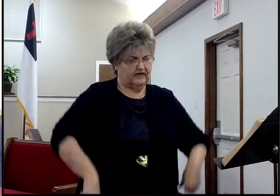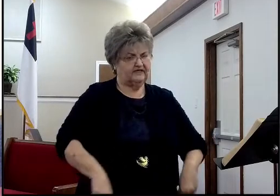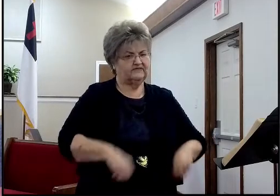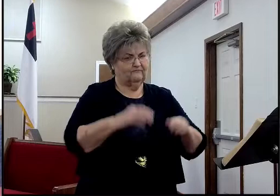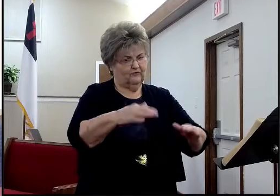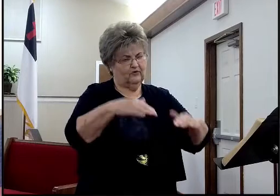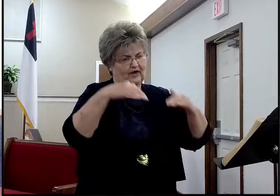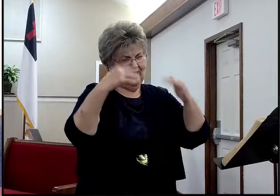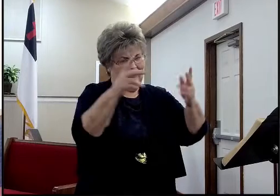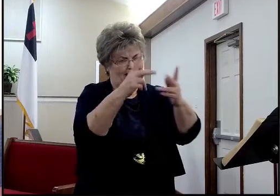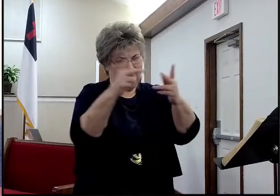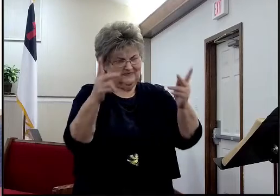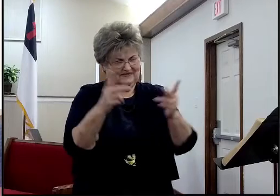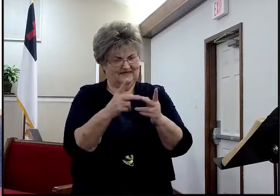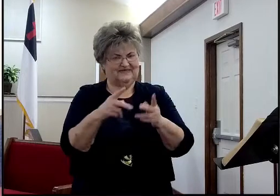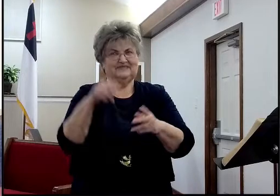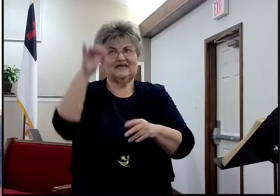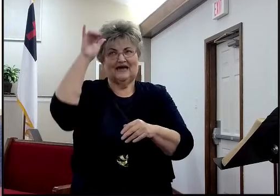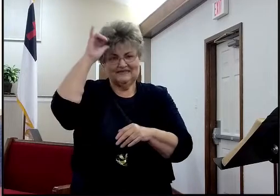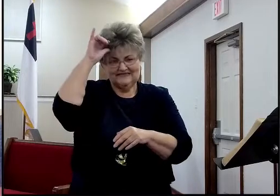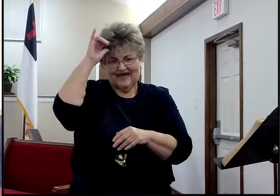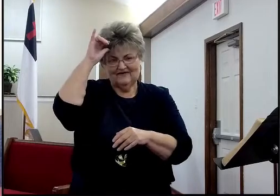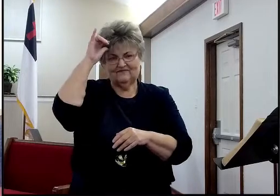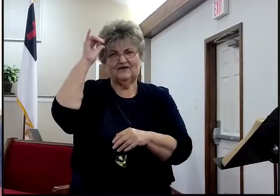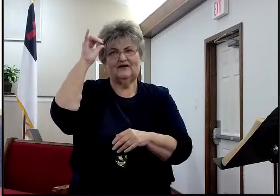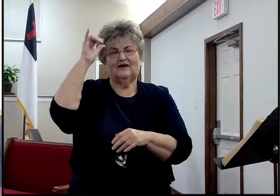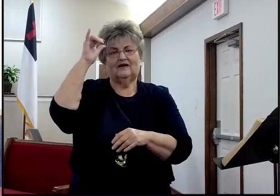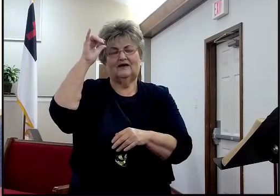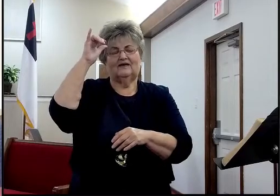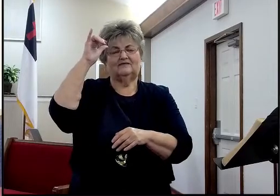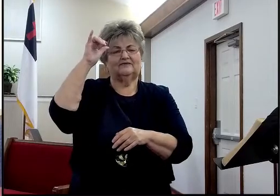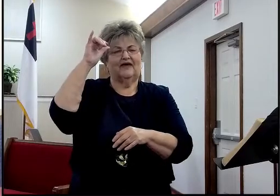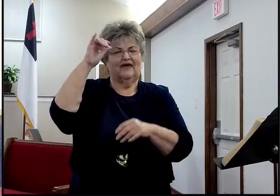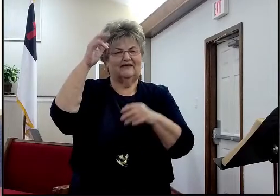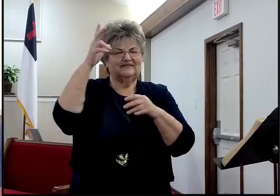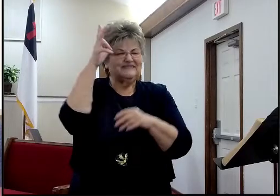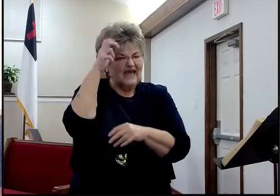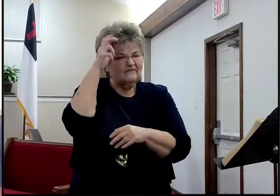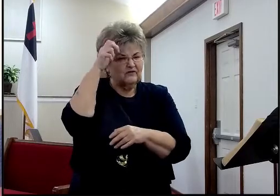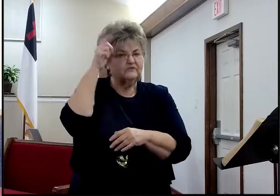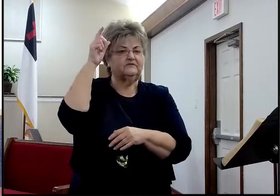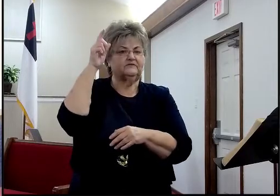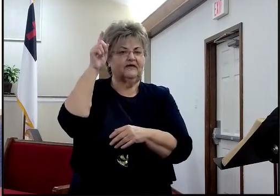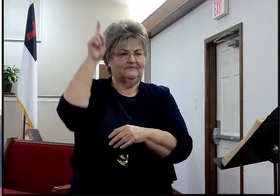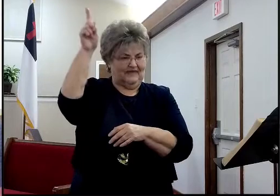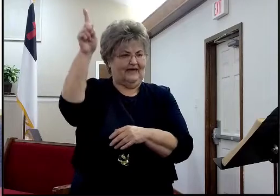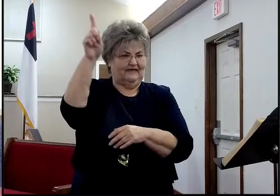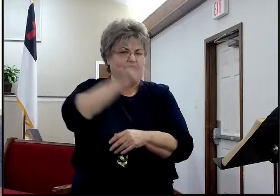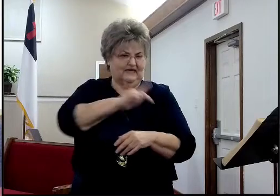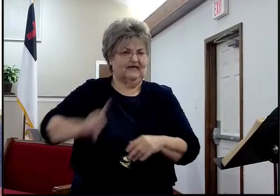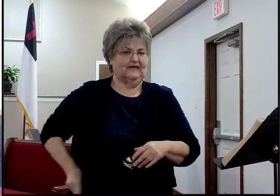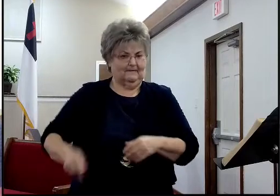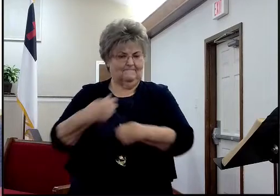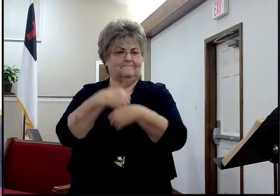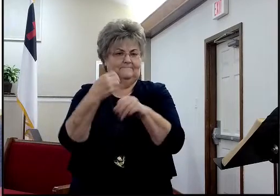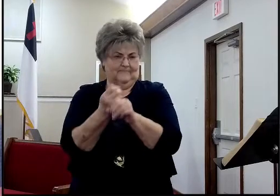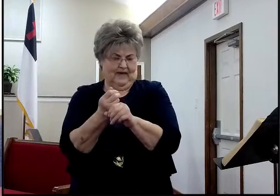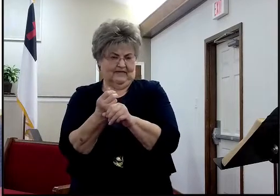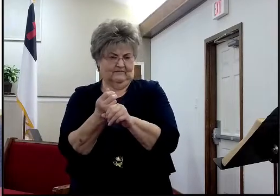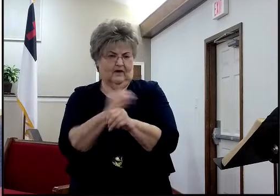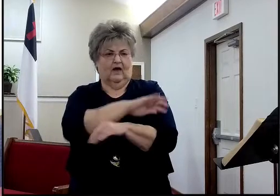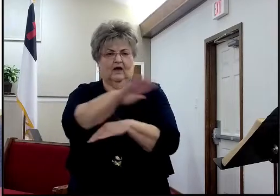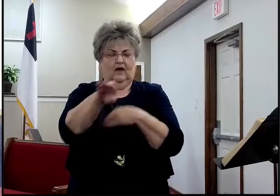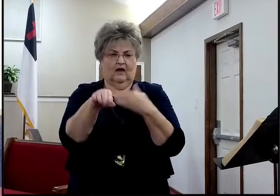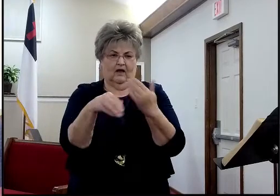and for the devils, and for the calves, which he had made, and after them, out of all the tribes of Israel, such as set their hearts, to seek the Lord God of Israel, came to